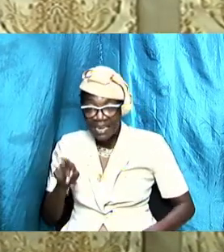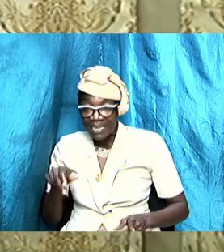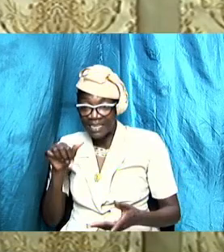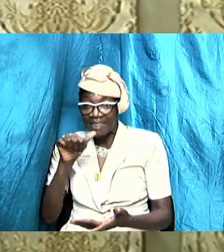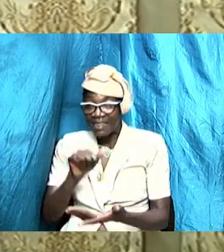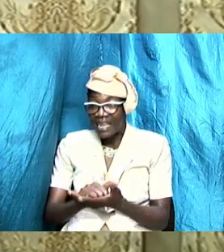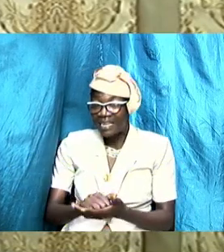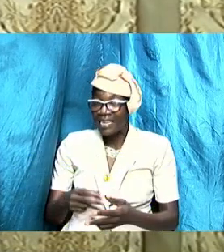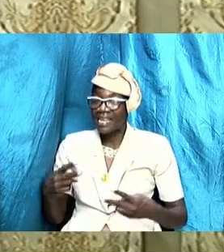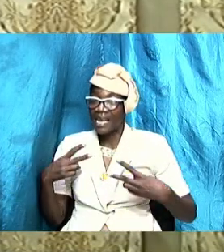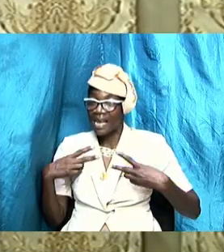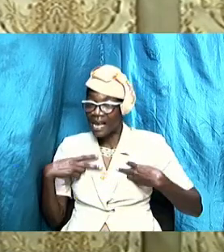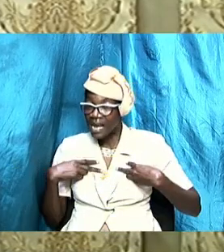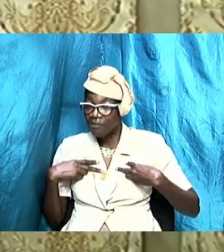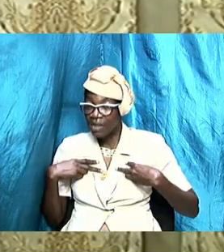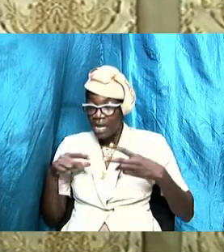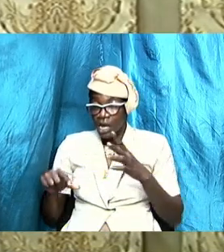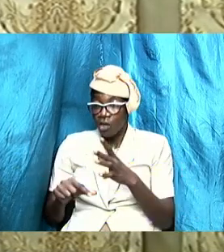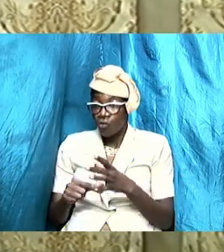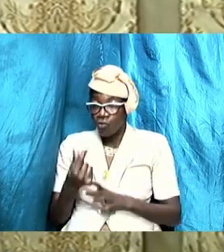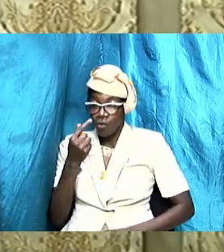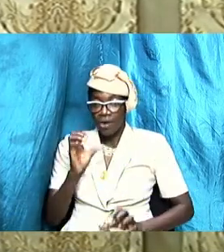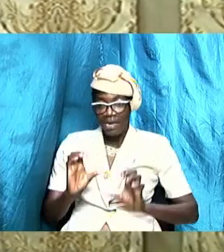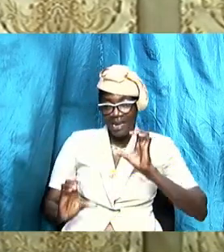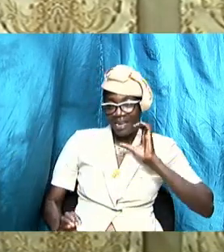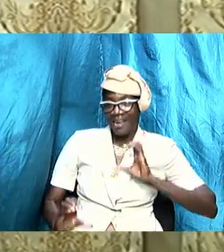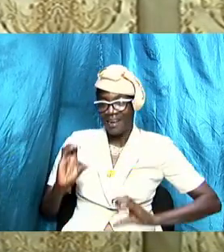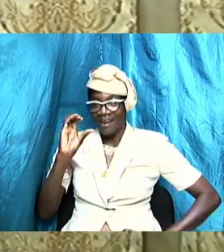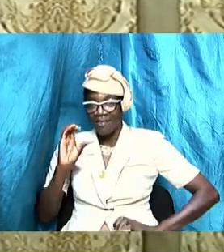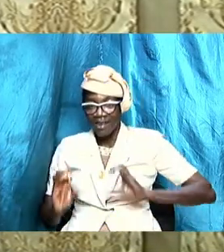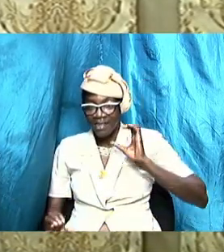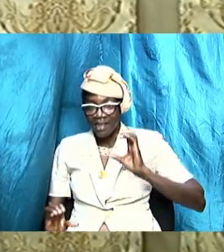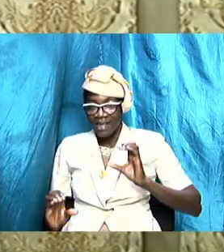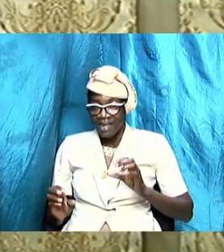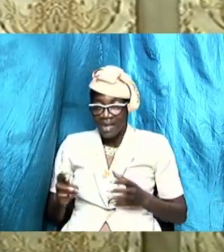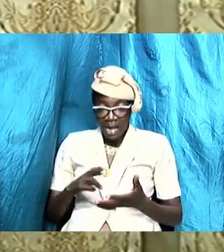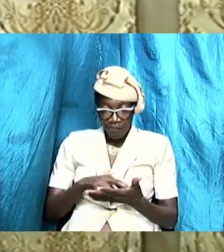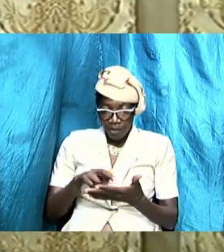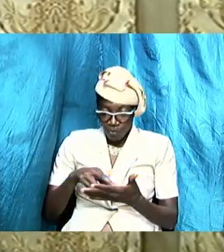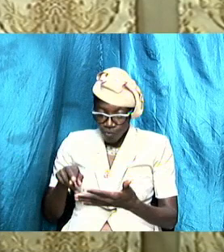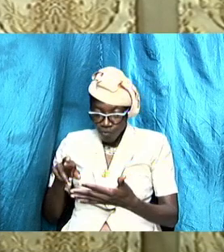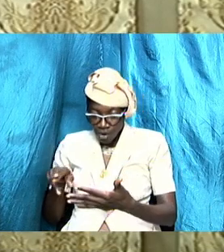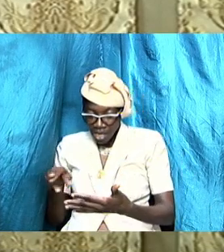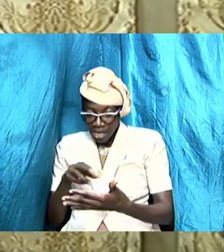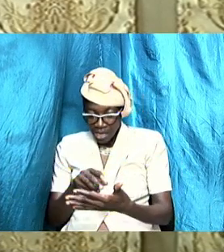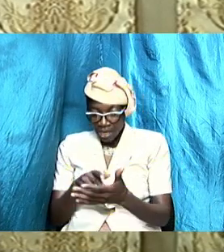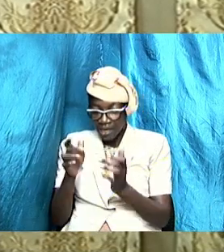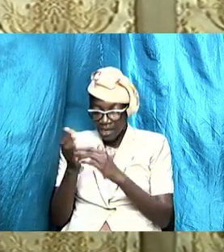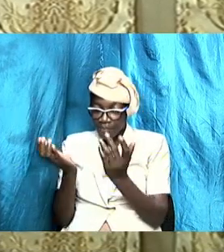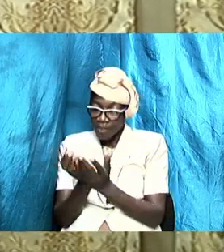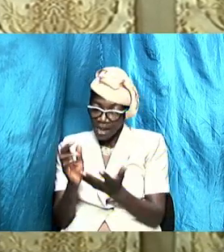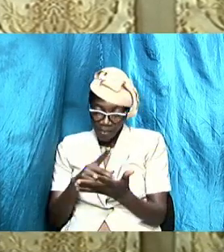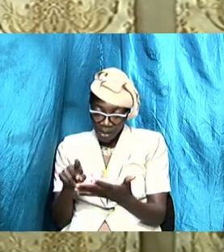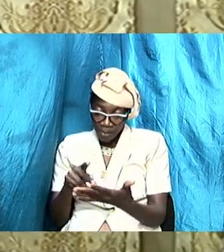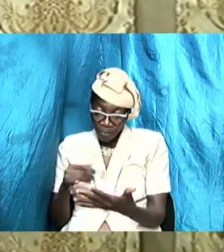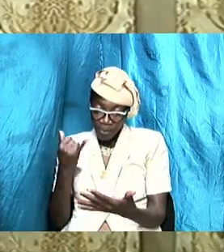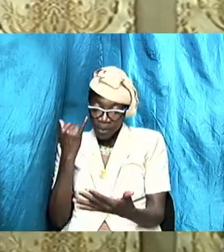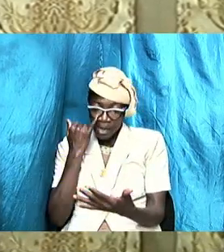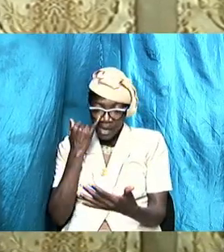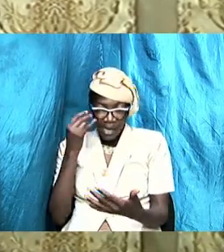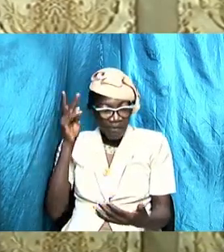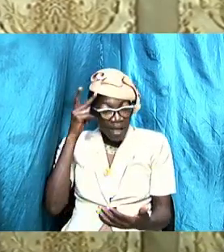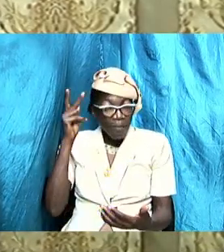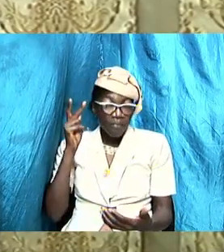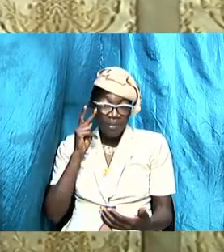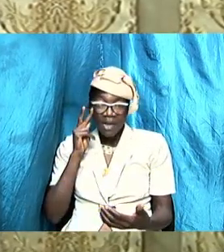the character you know if he reads and subscribes to the bible and live according to the bible if his parents were honest